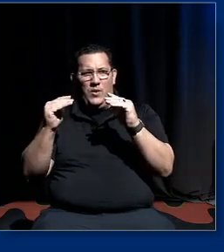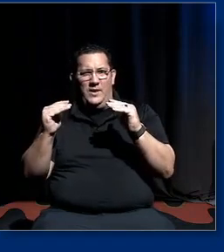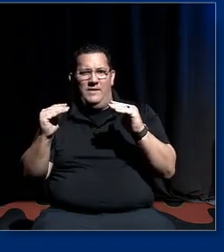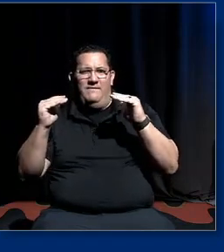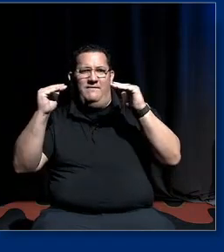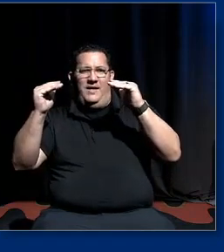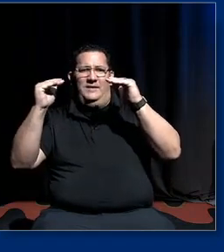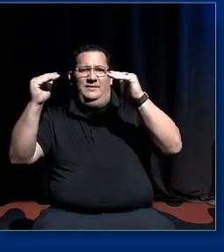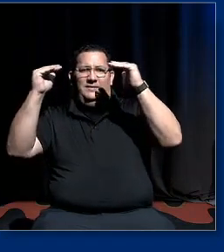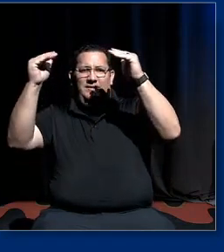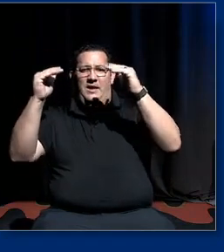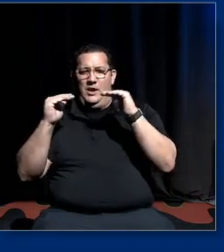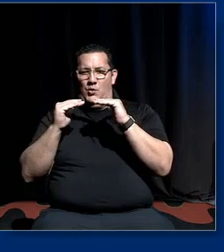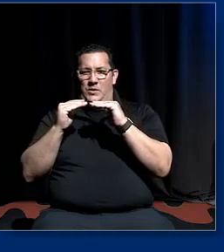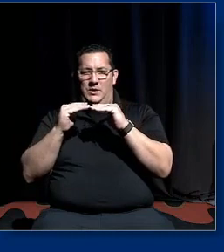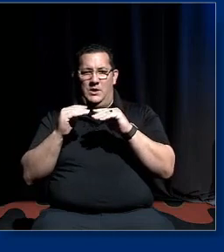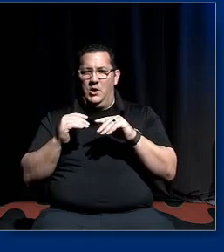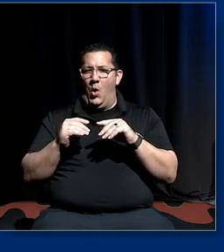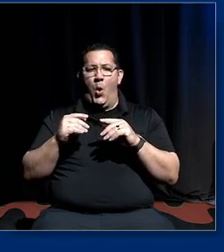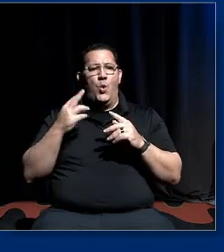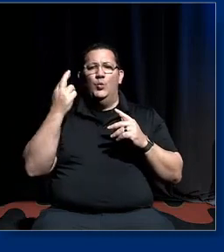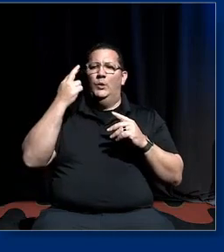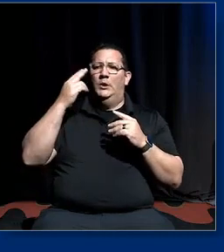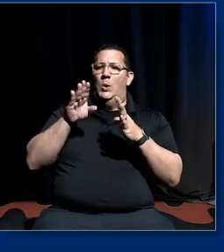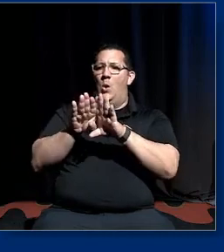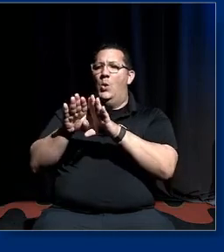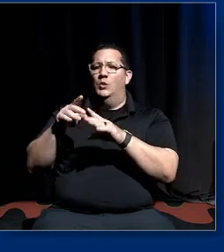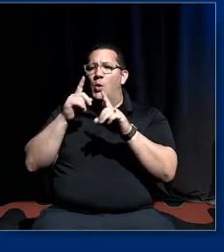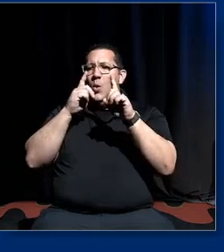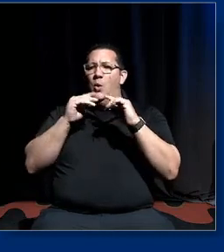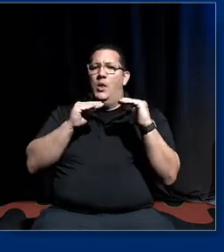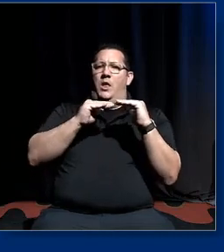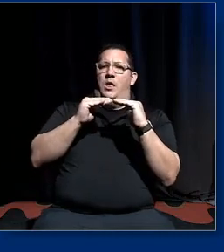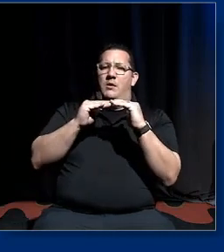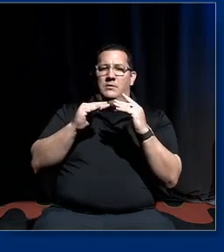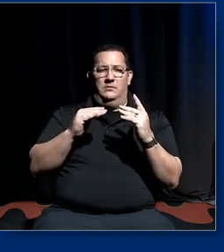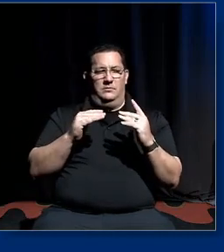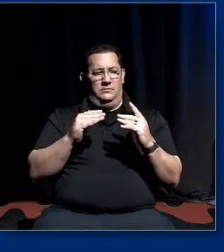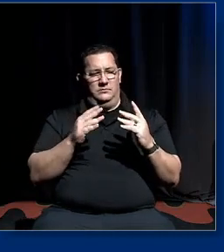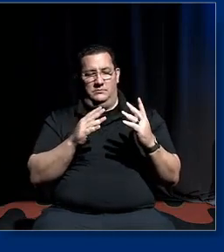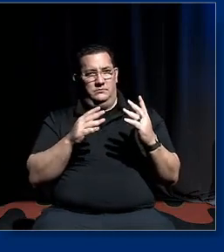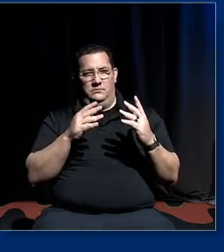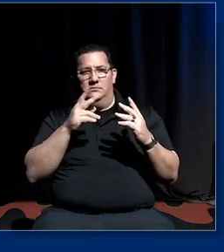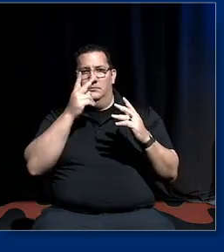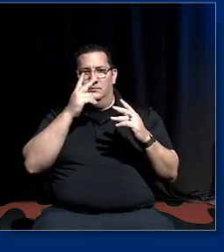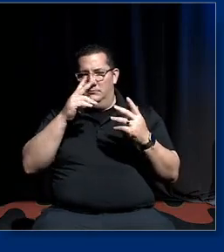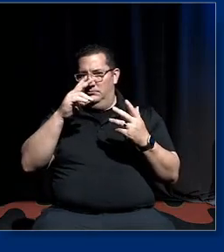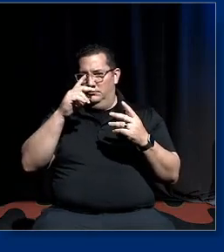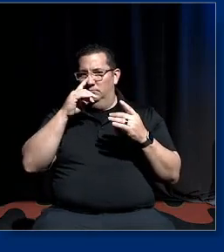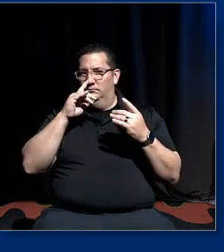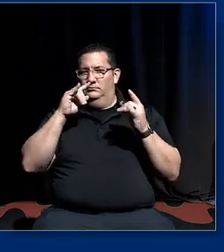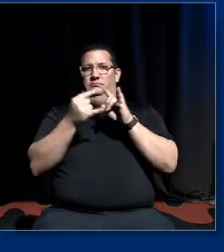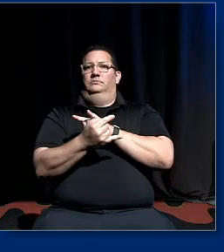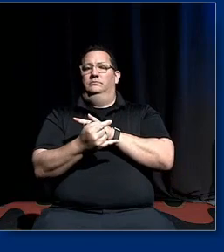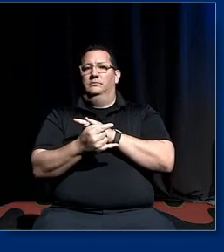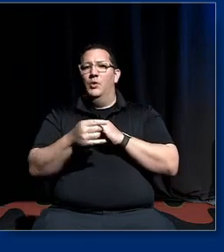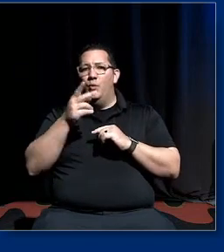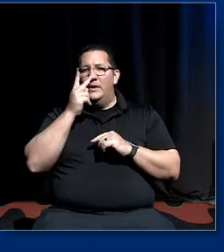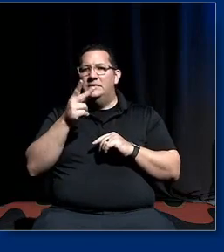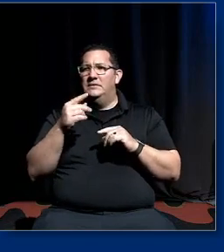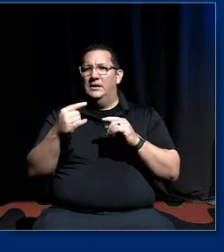was being done in the name of equity so it's this constant battle um of trying to push back